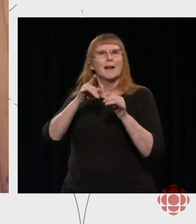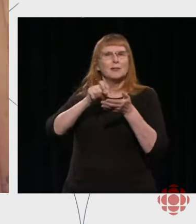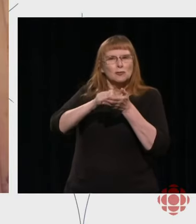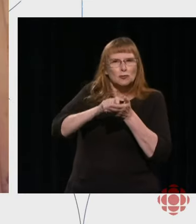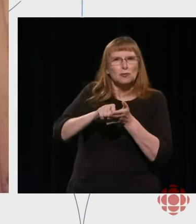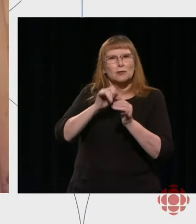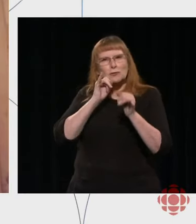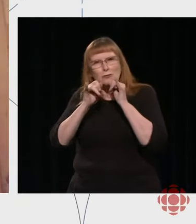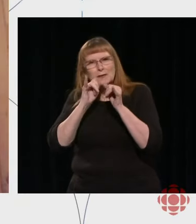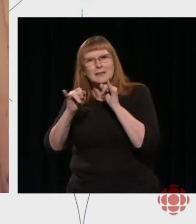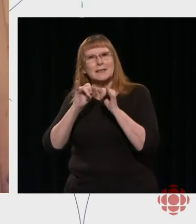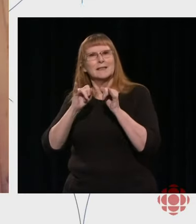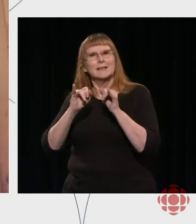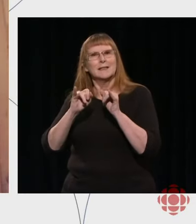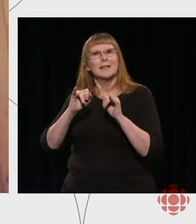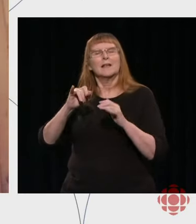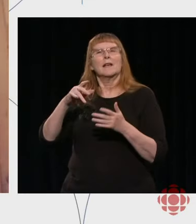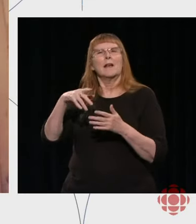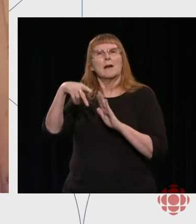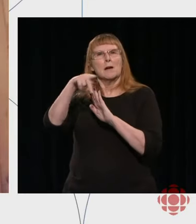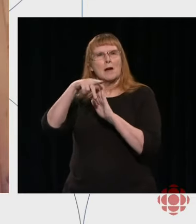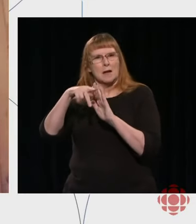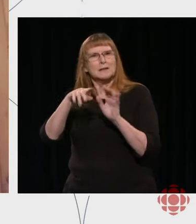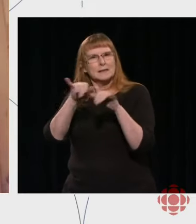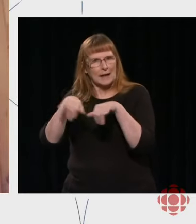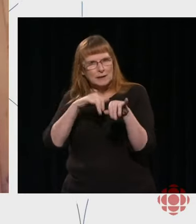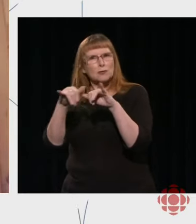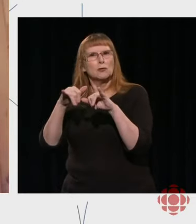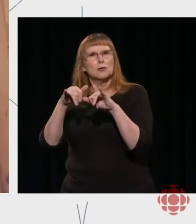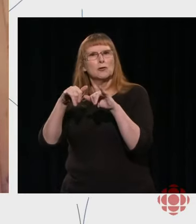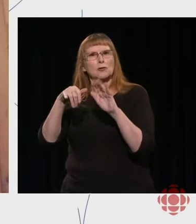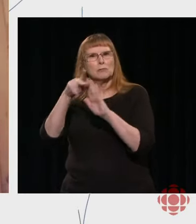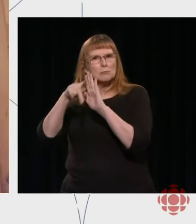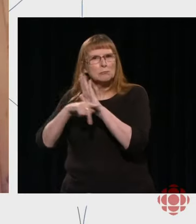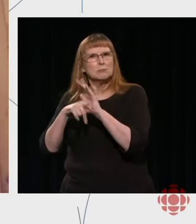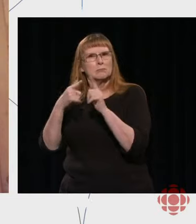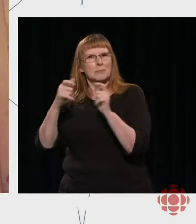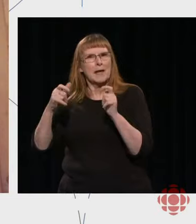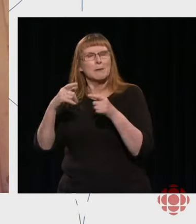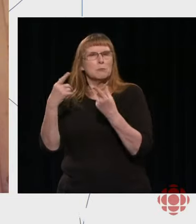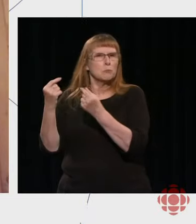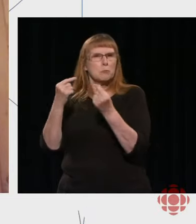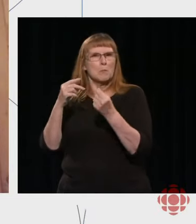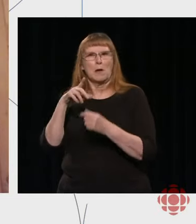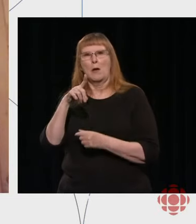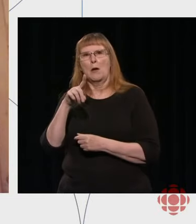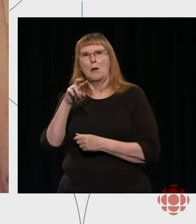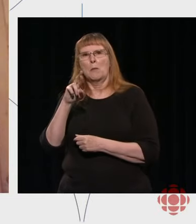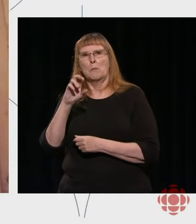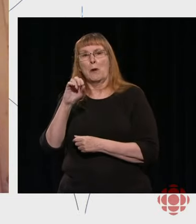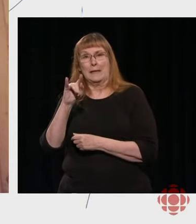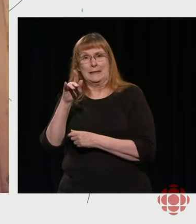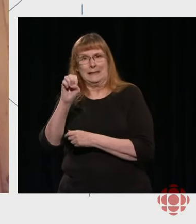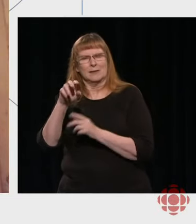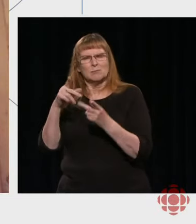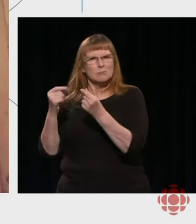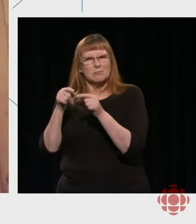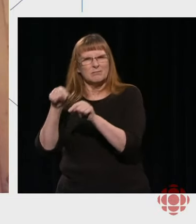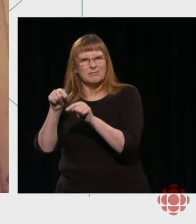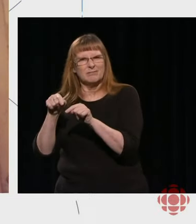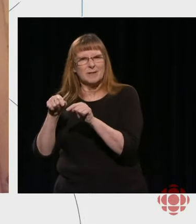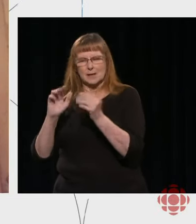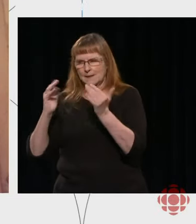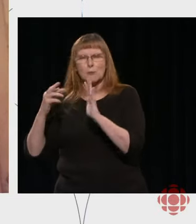ideas that are being presented against against that filter. We constantly are measuring how did we hear